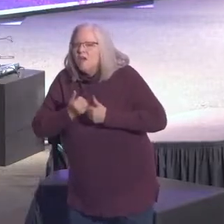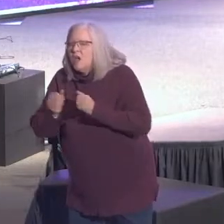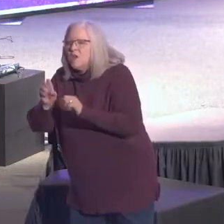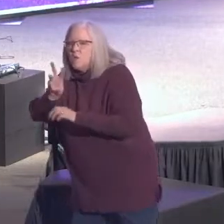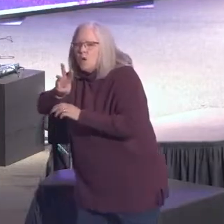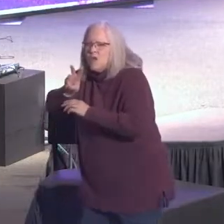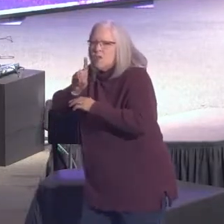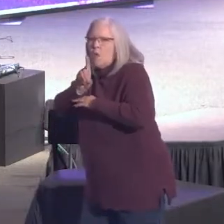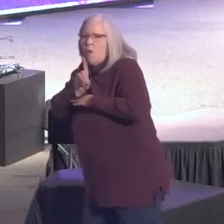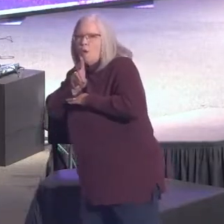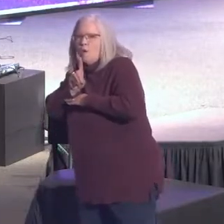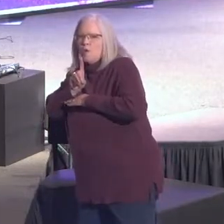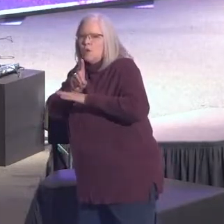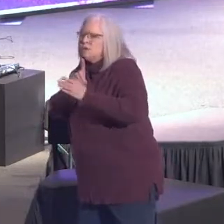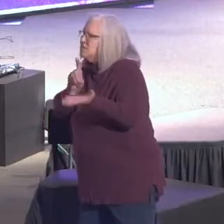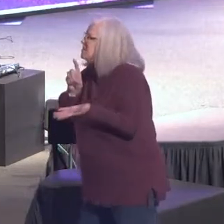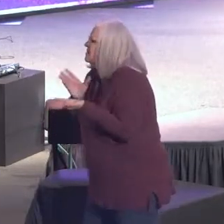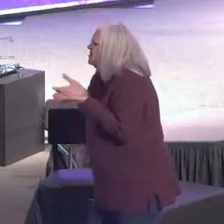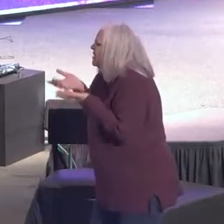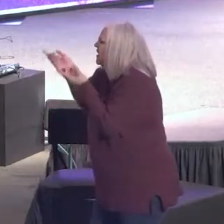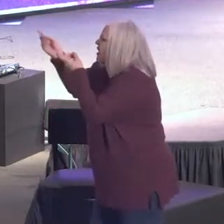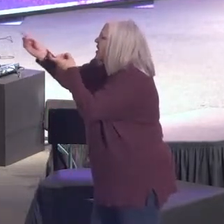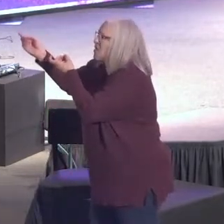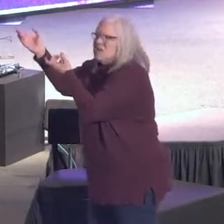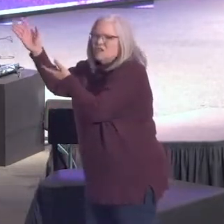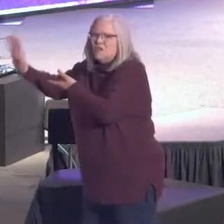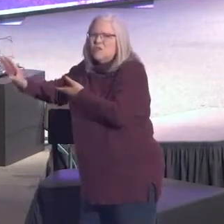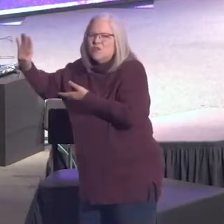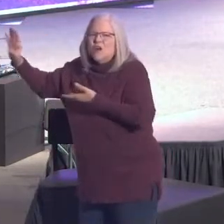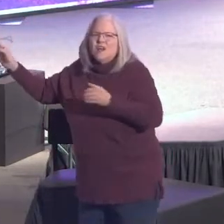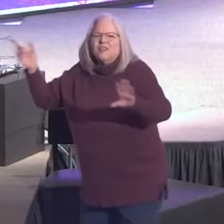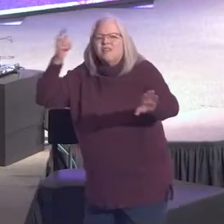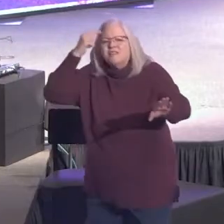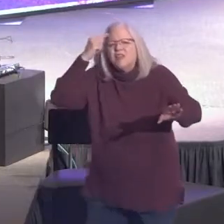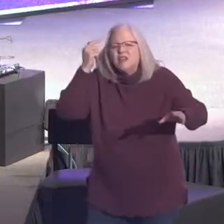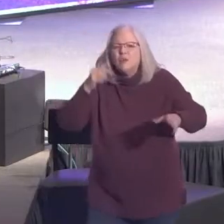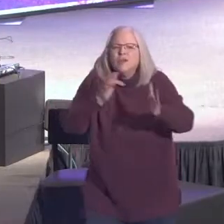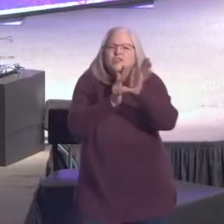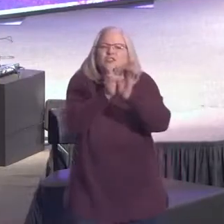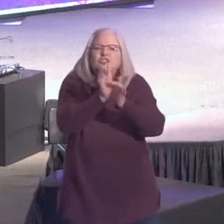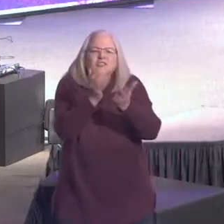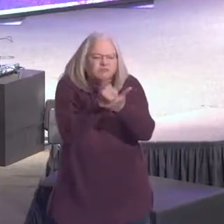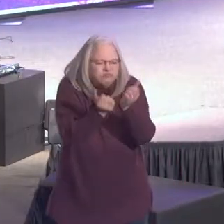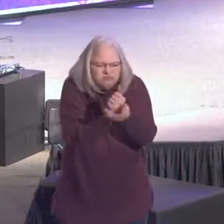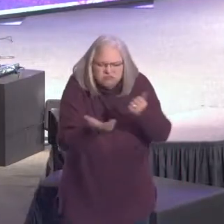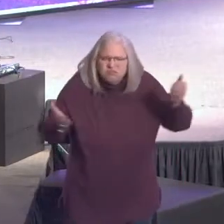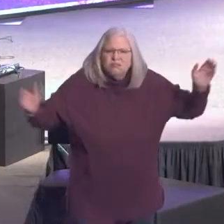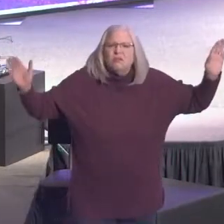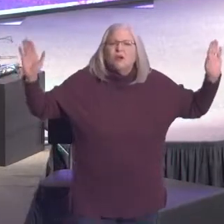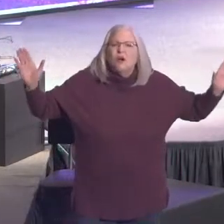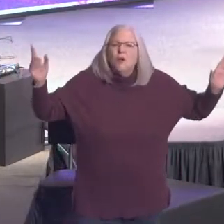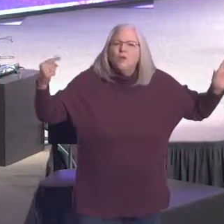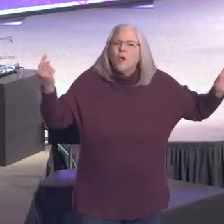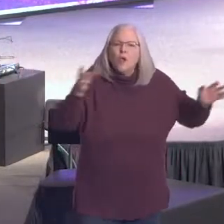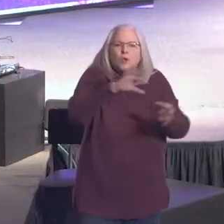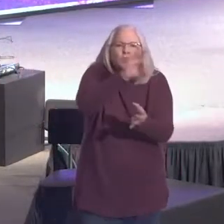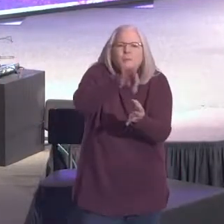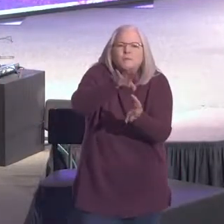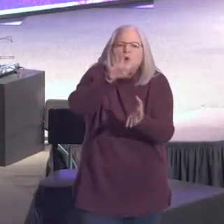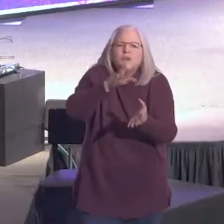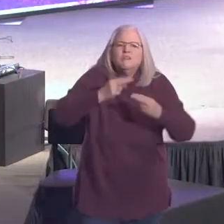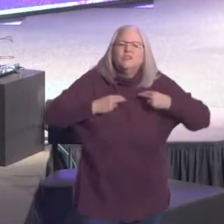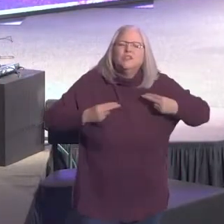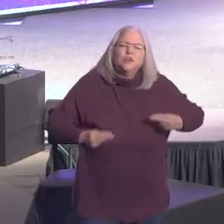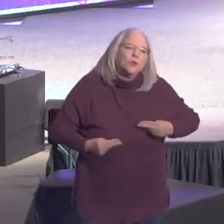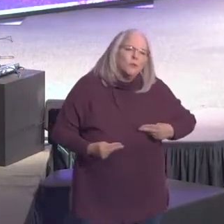back, bring it to the cross. And I want you to think about this. Jesus hung upon the cross. The only perfect human being that's